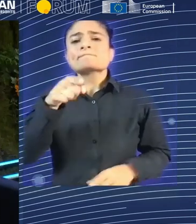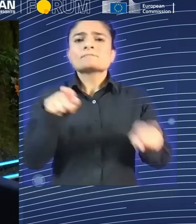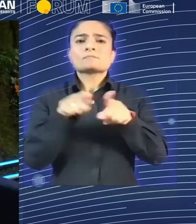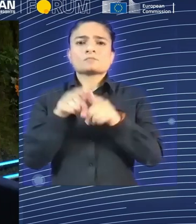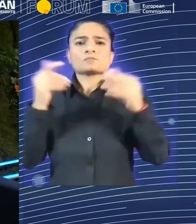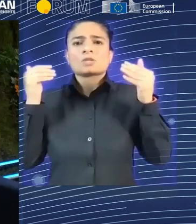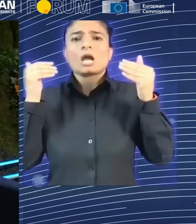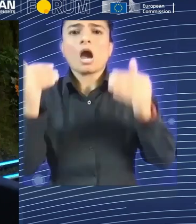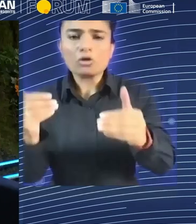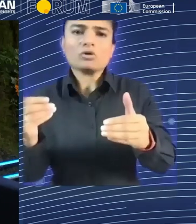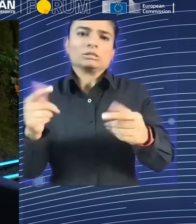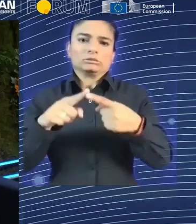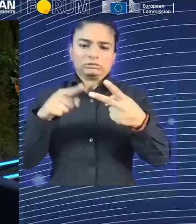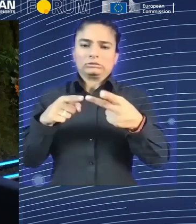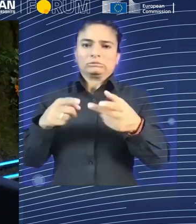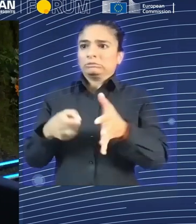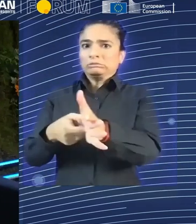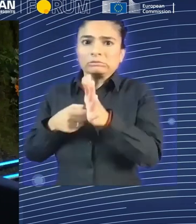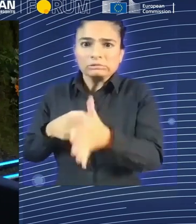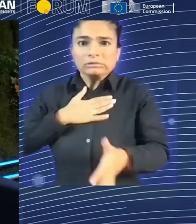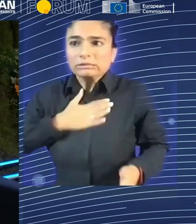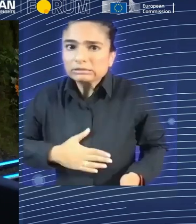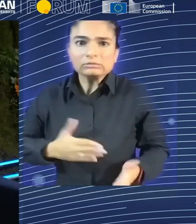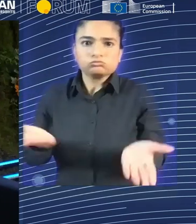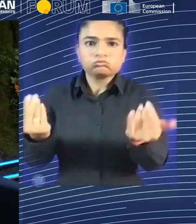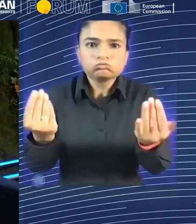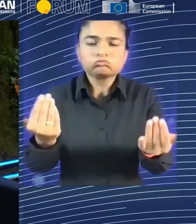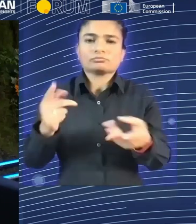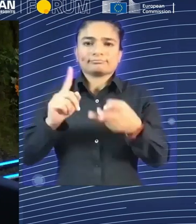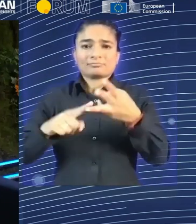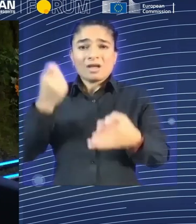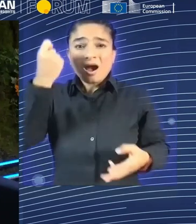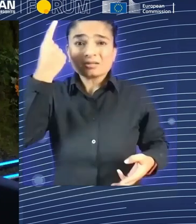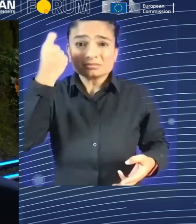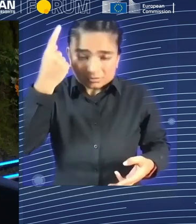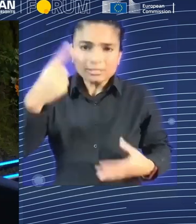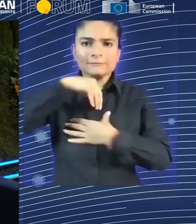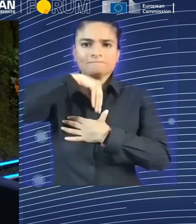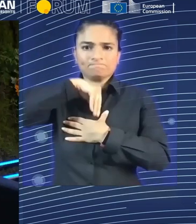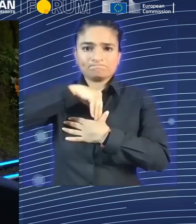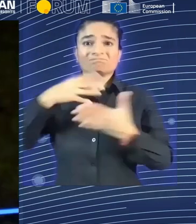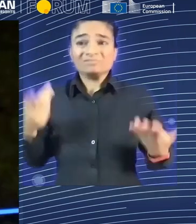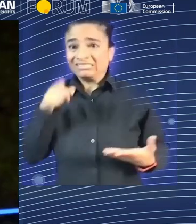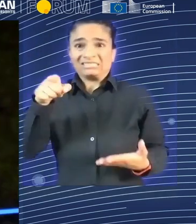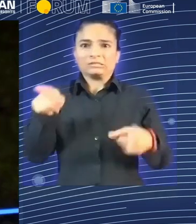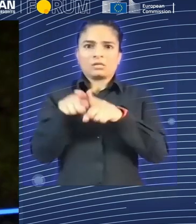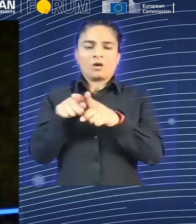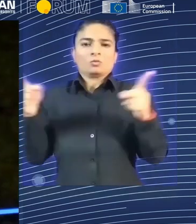understanding of the shortage we have into some of those things that haven't been necessarily heavily invested in before.